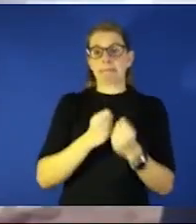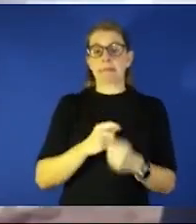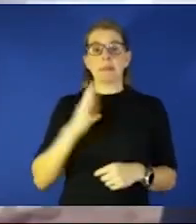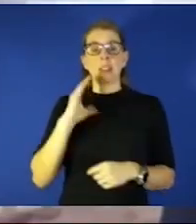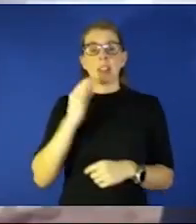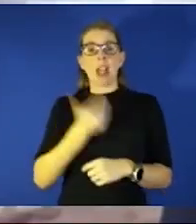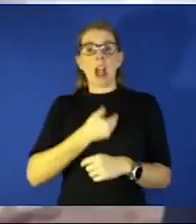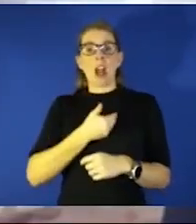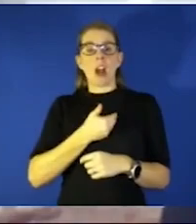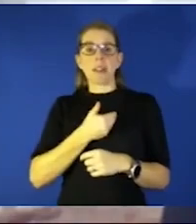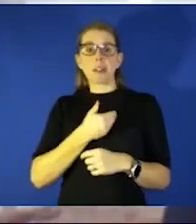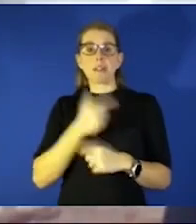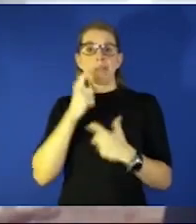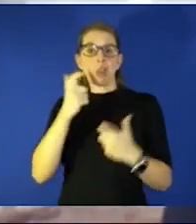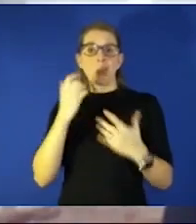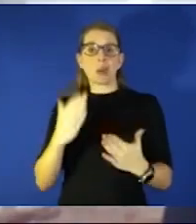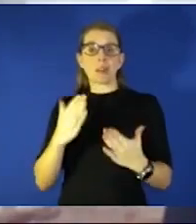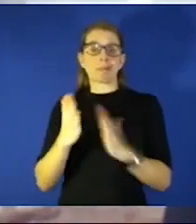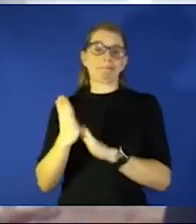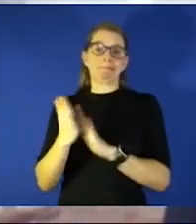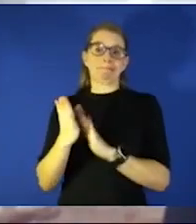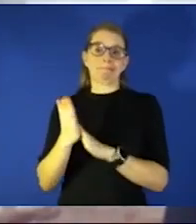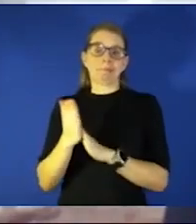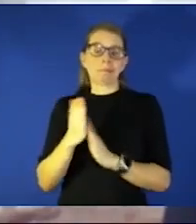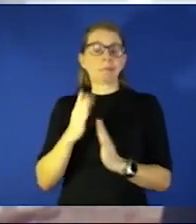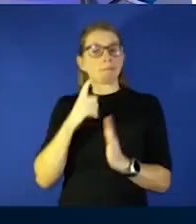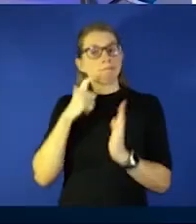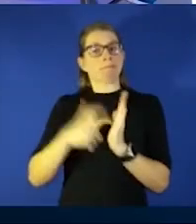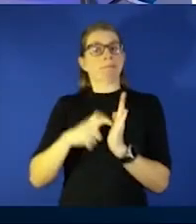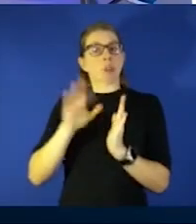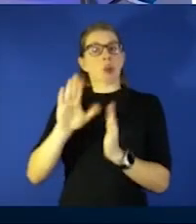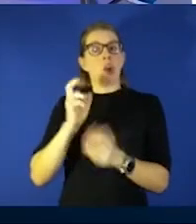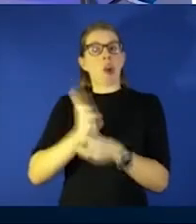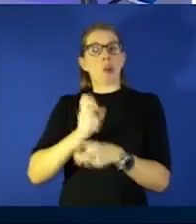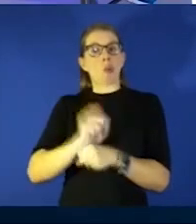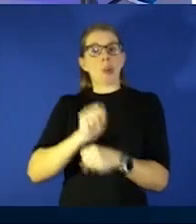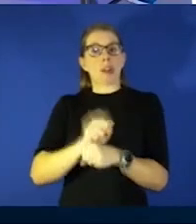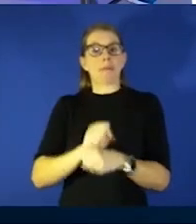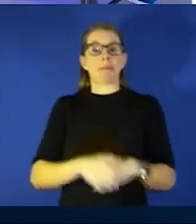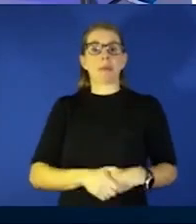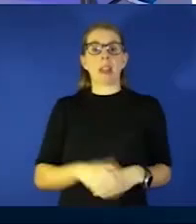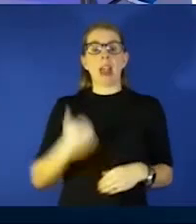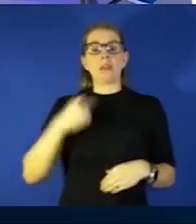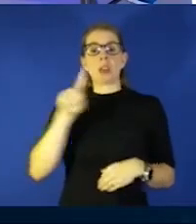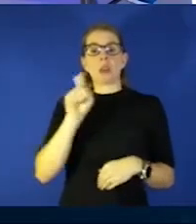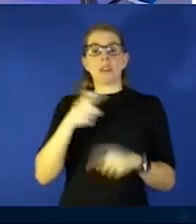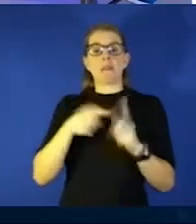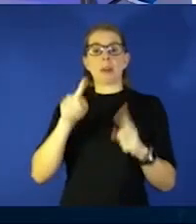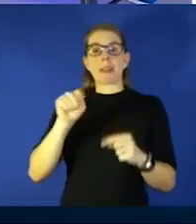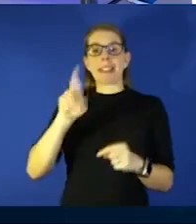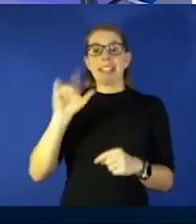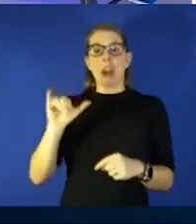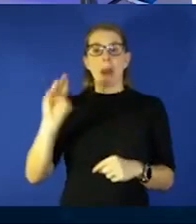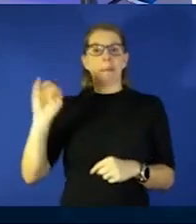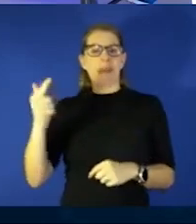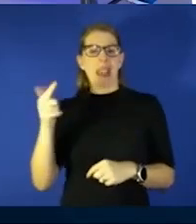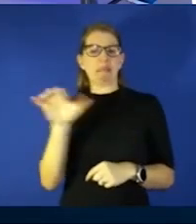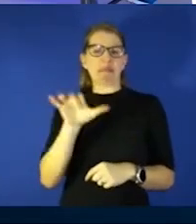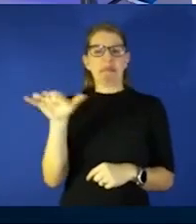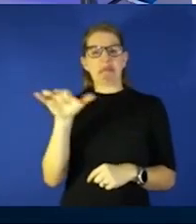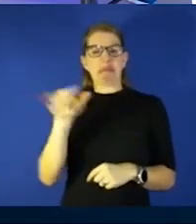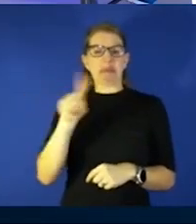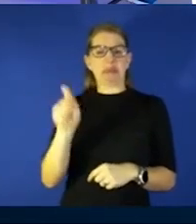all of the hard work that that you all do so we appreciate you and so do they um i have a question from terry and meg have a similar question